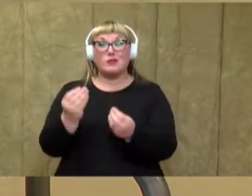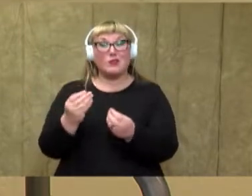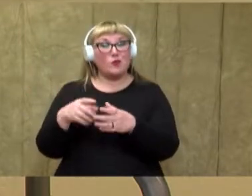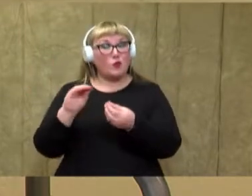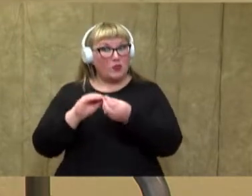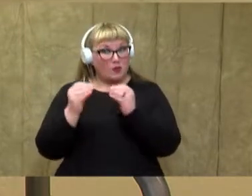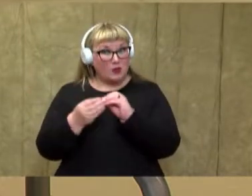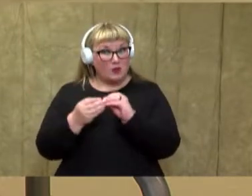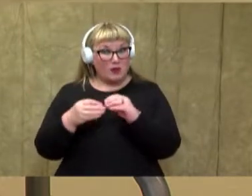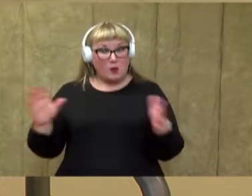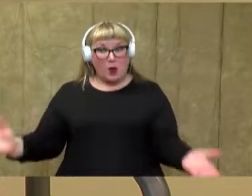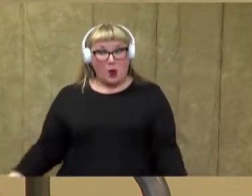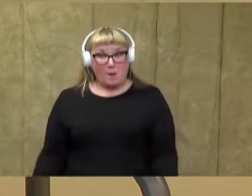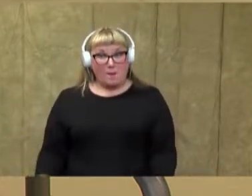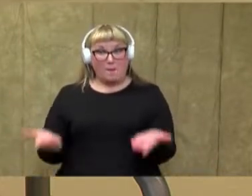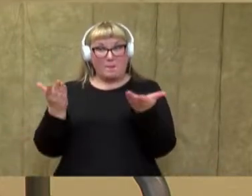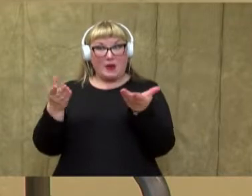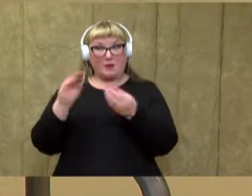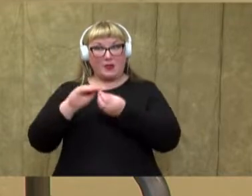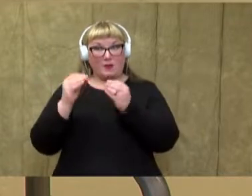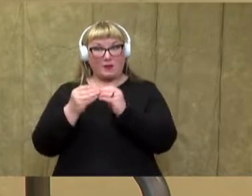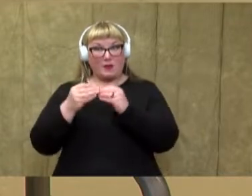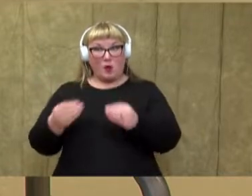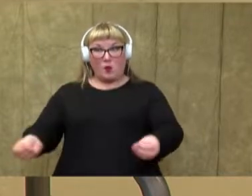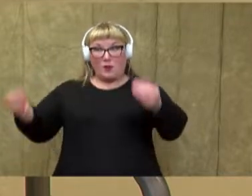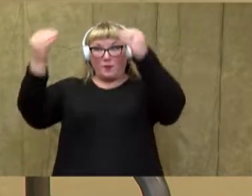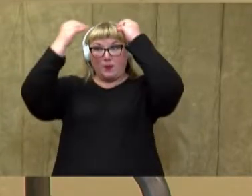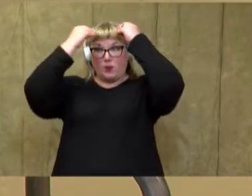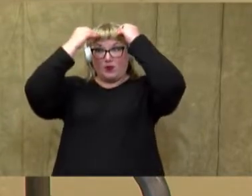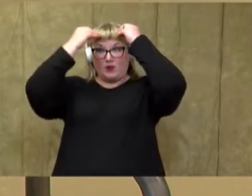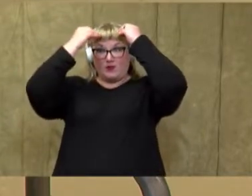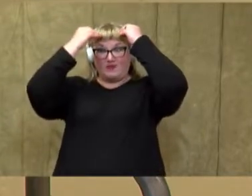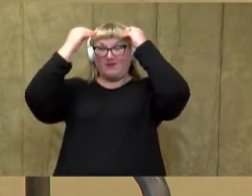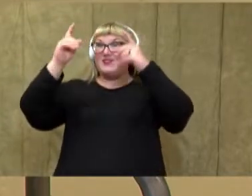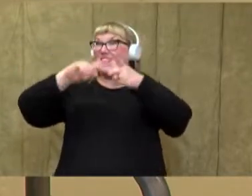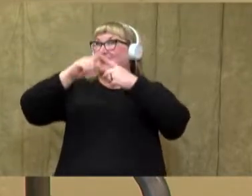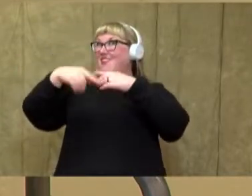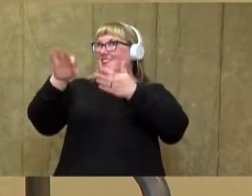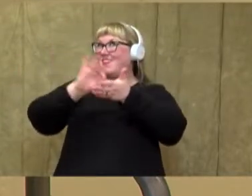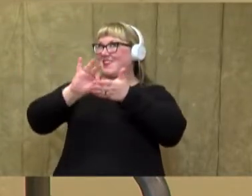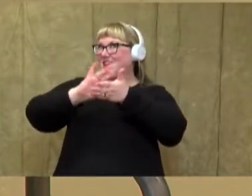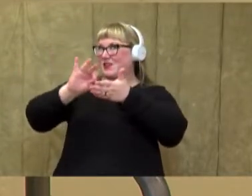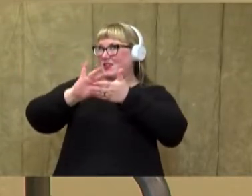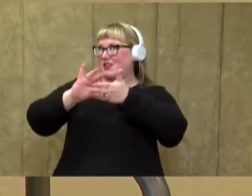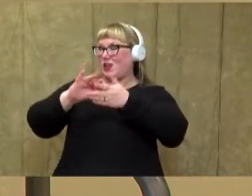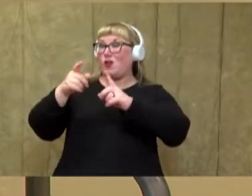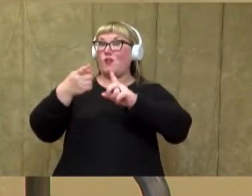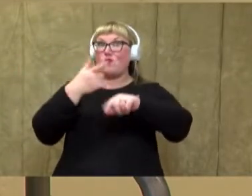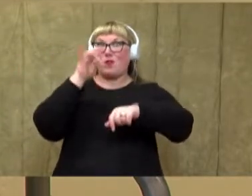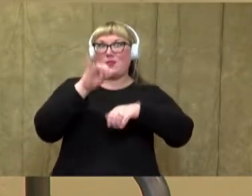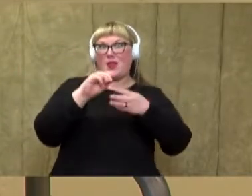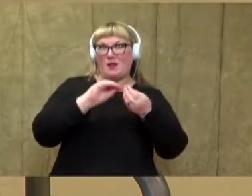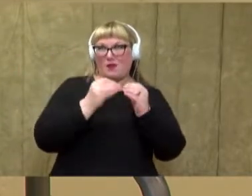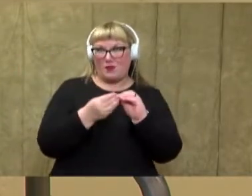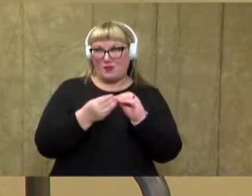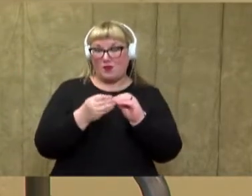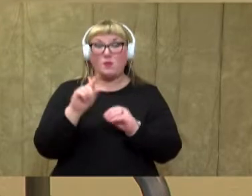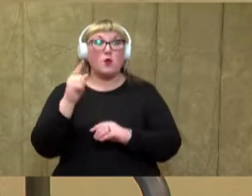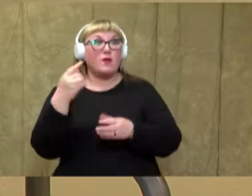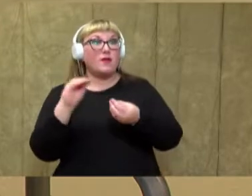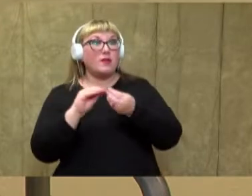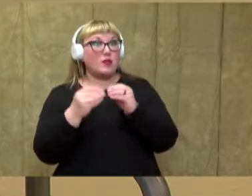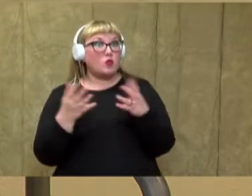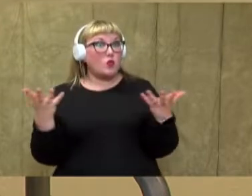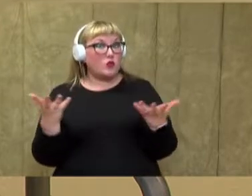we have to pick that number up and put it in our head and start counting from that number. So our first